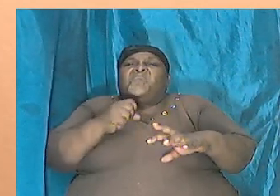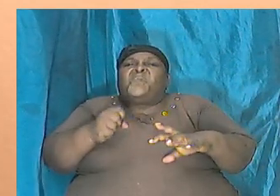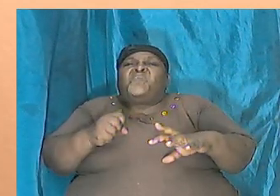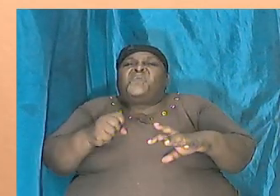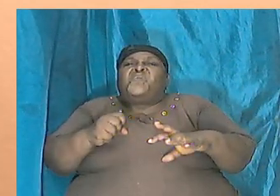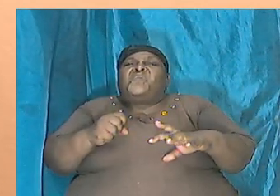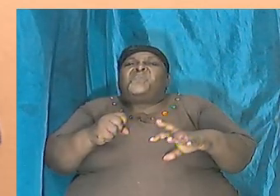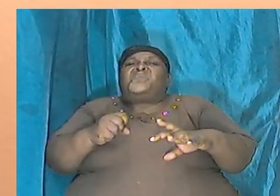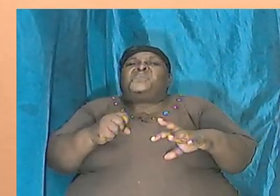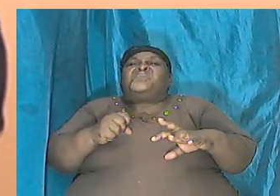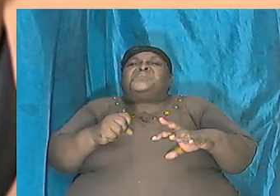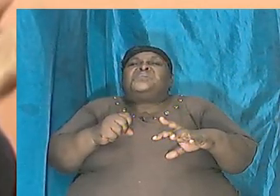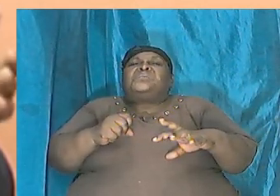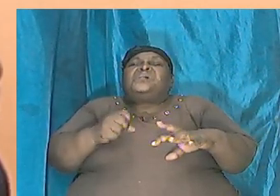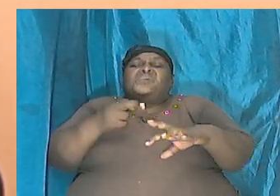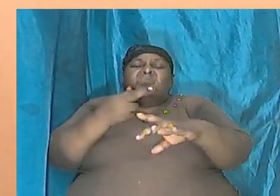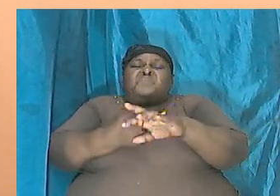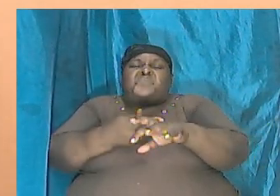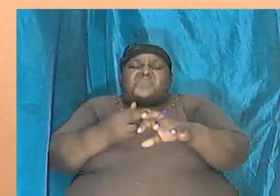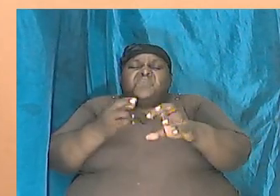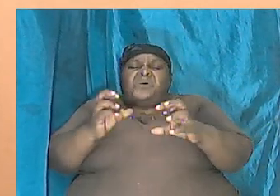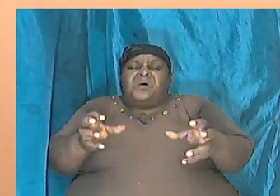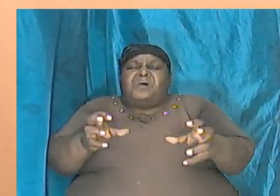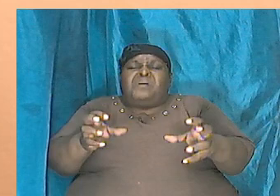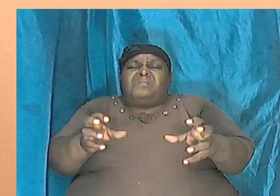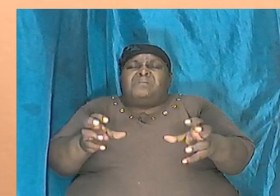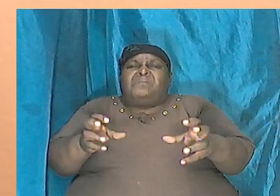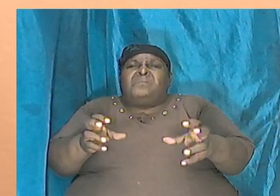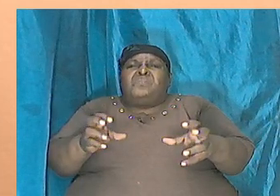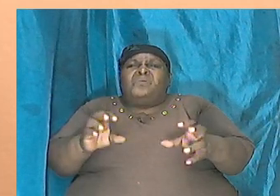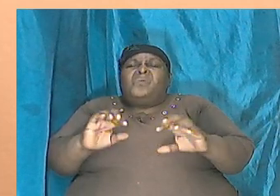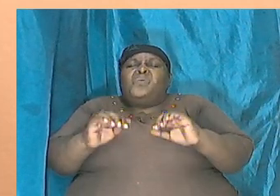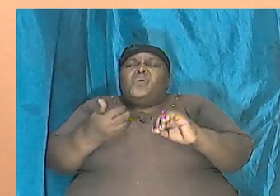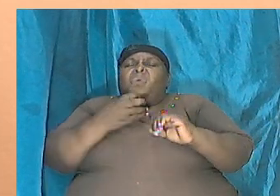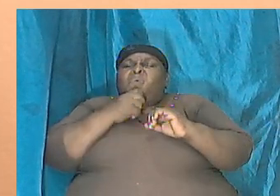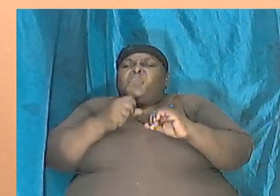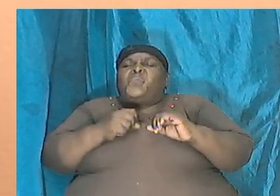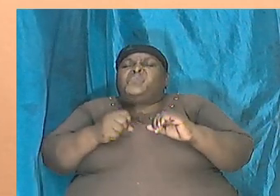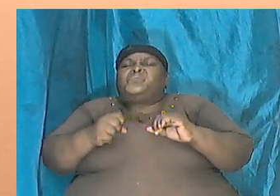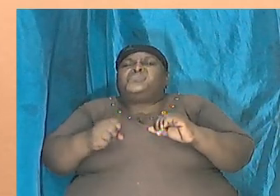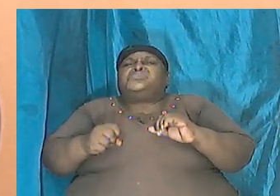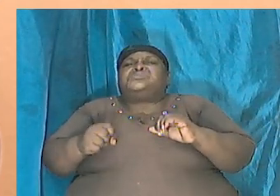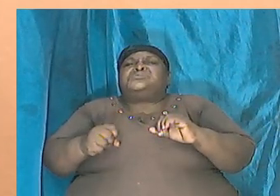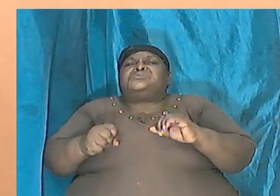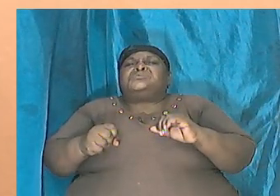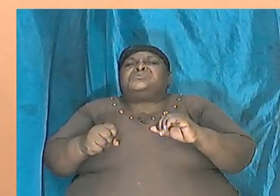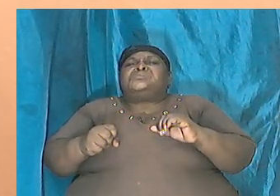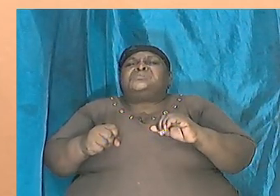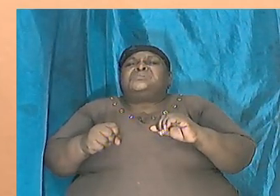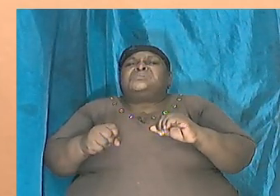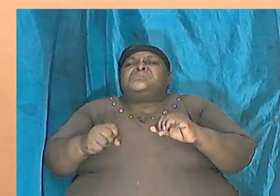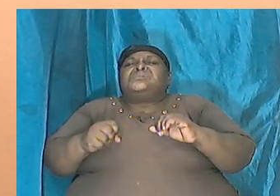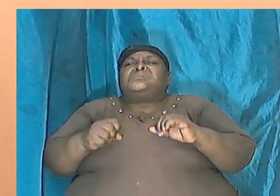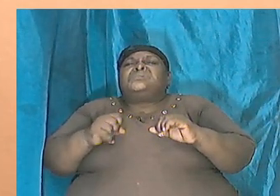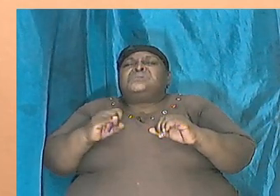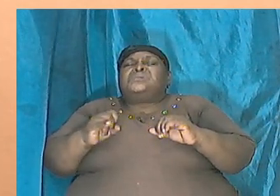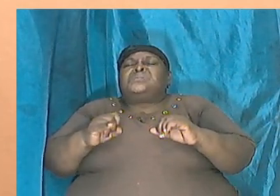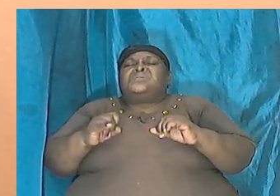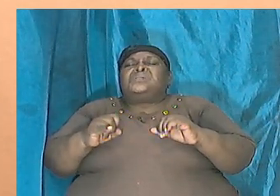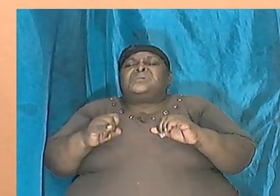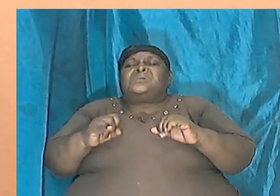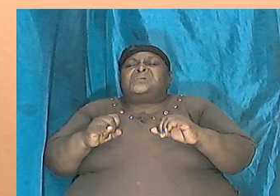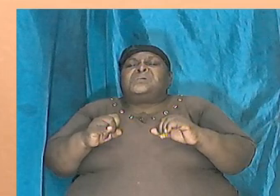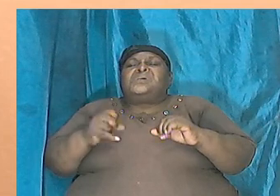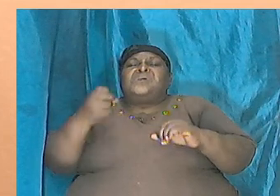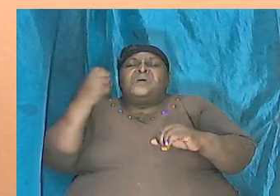particular rock is, how old a particular fossil is, you know, like a